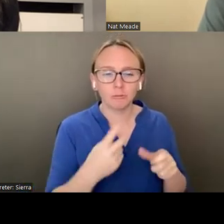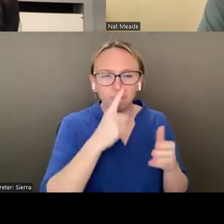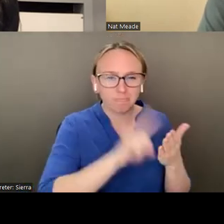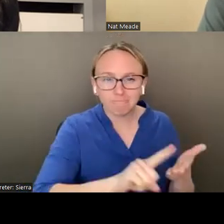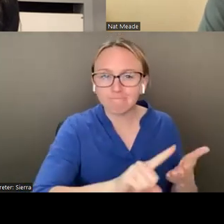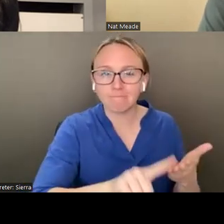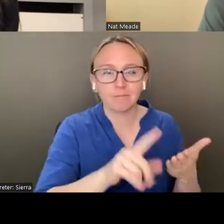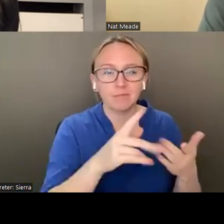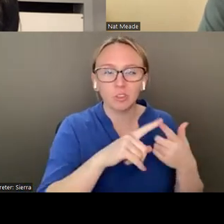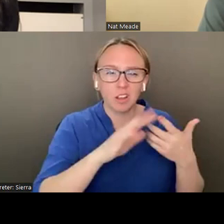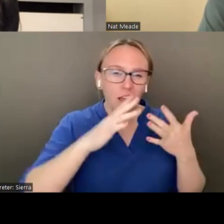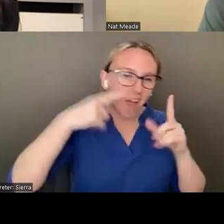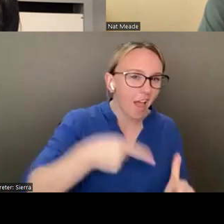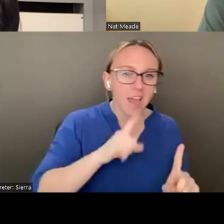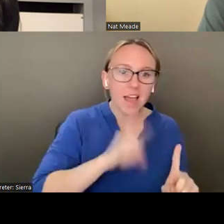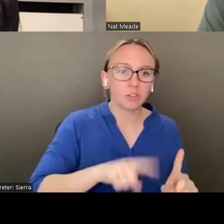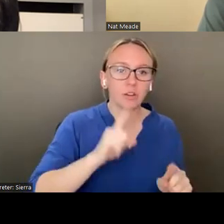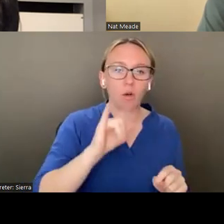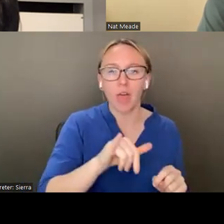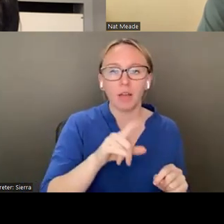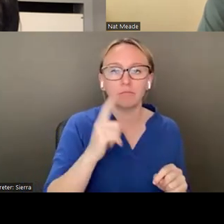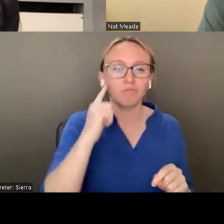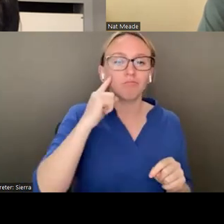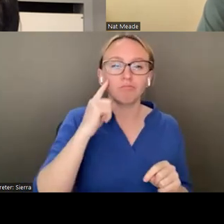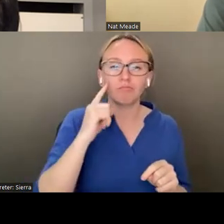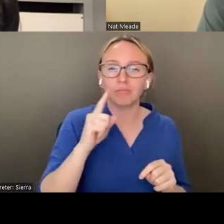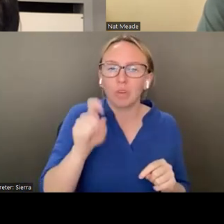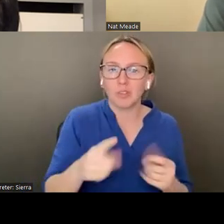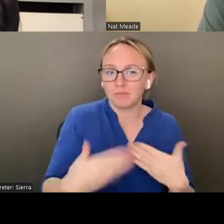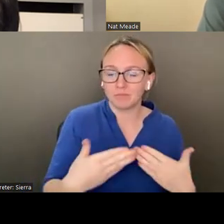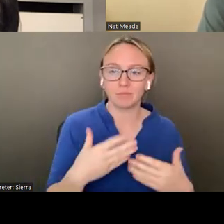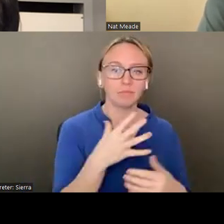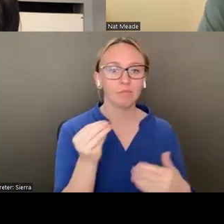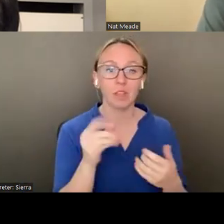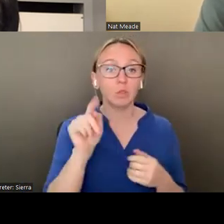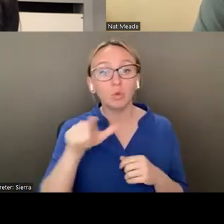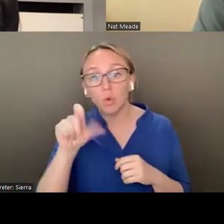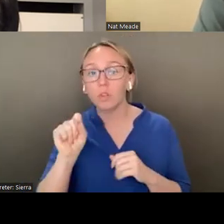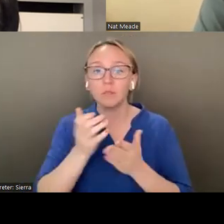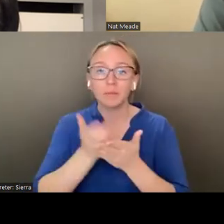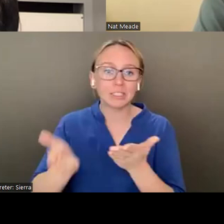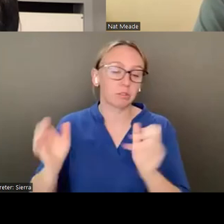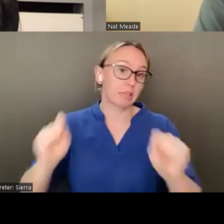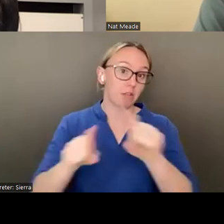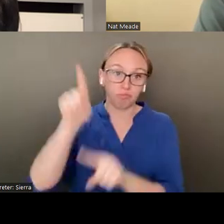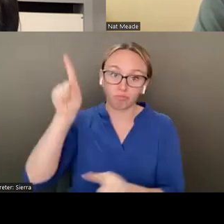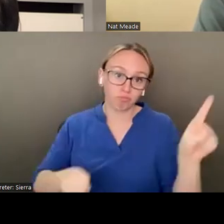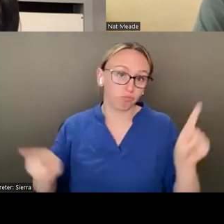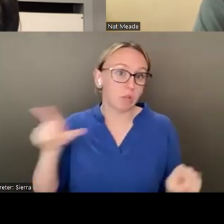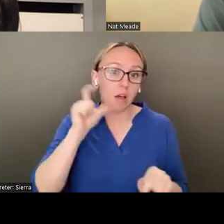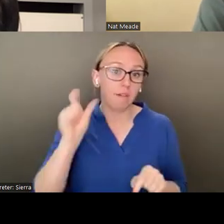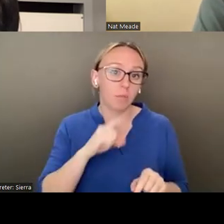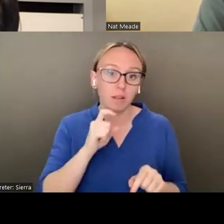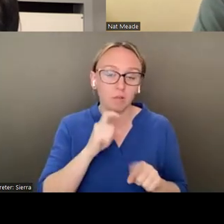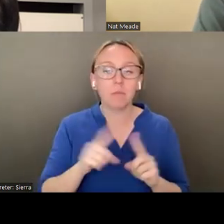of course, tools, materials, which can be of all sorts of varieties, but I had to coming to the James